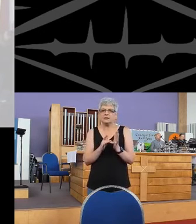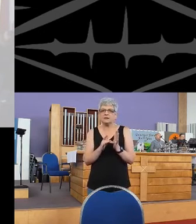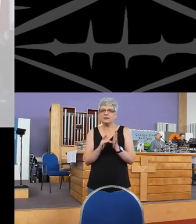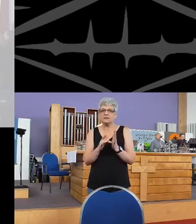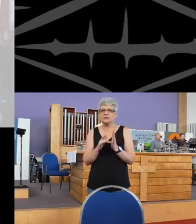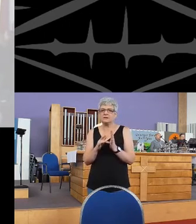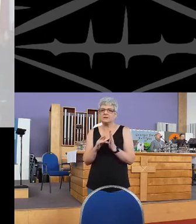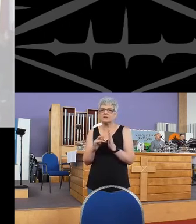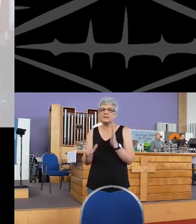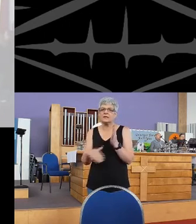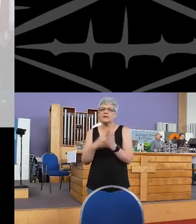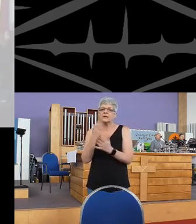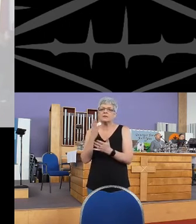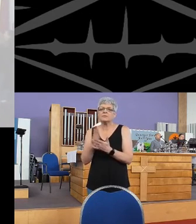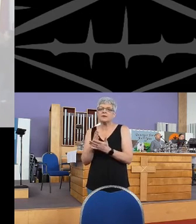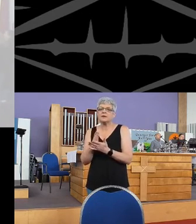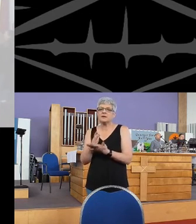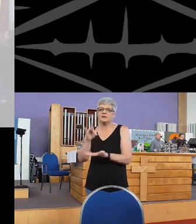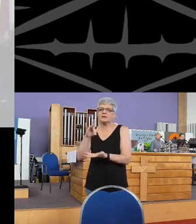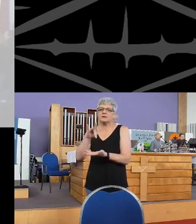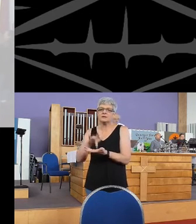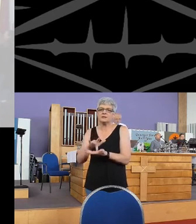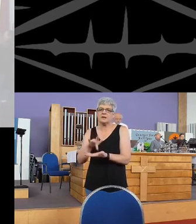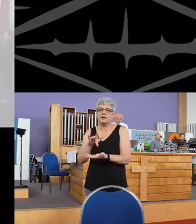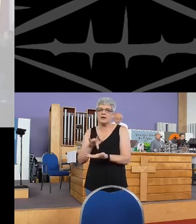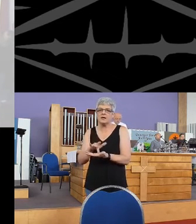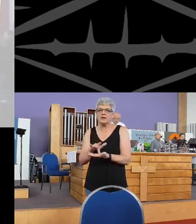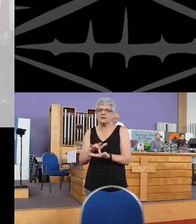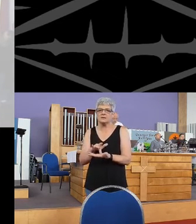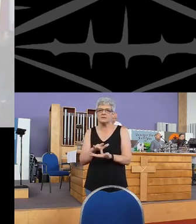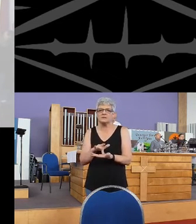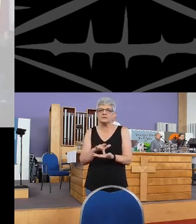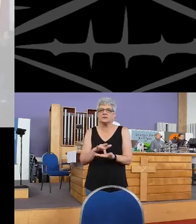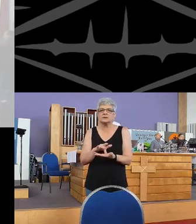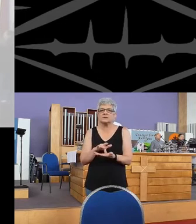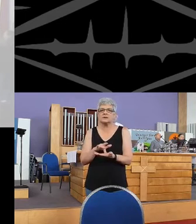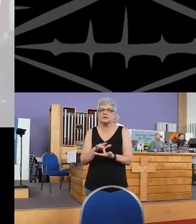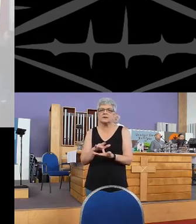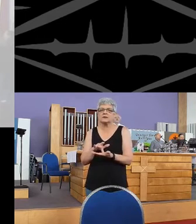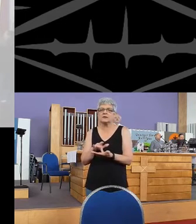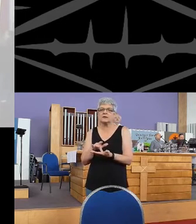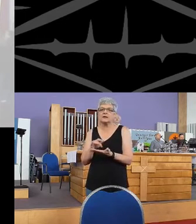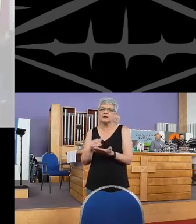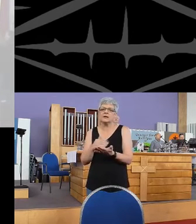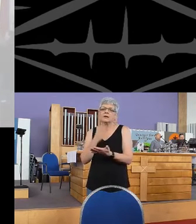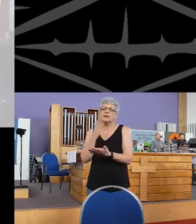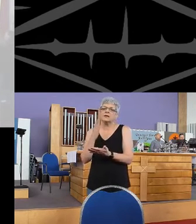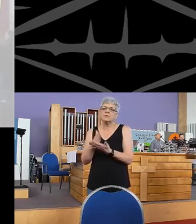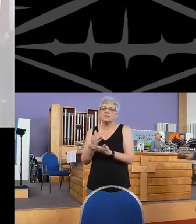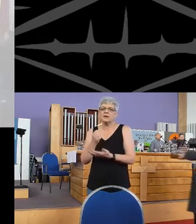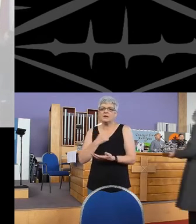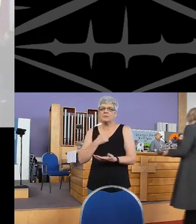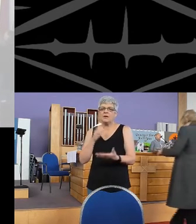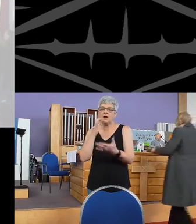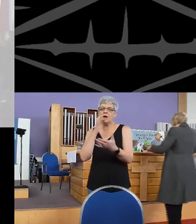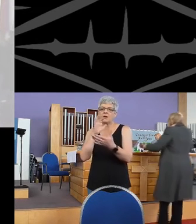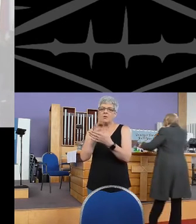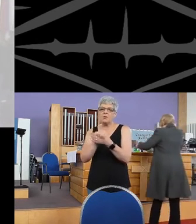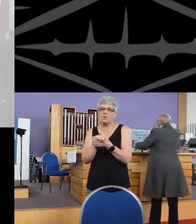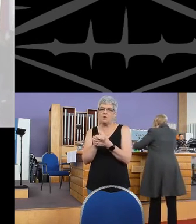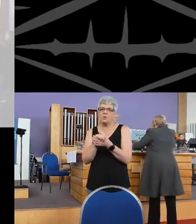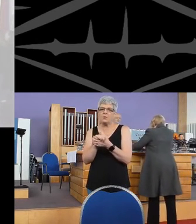Jesus be the center Jesus be